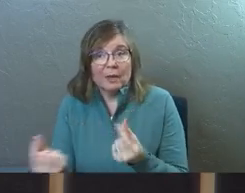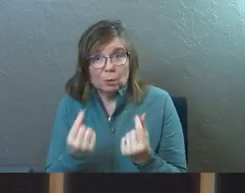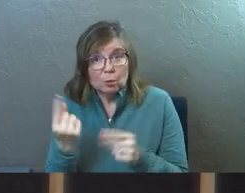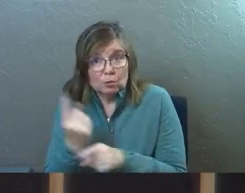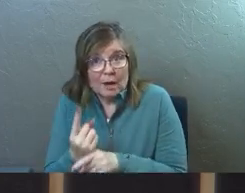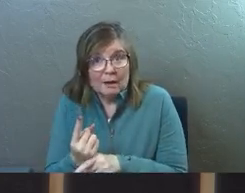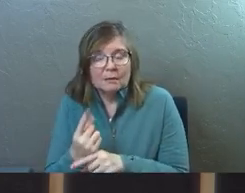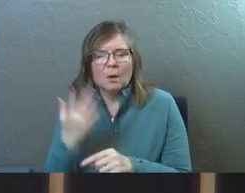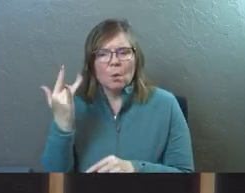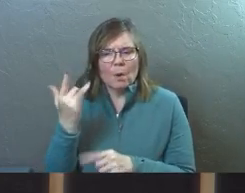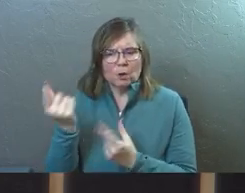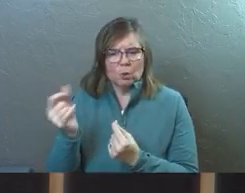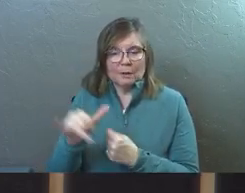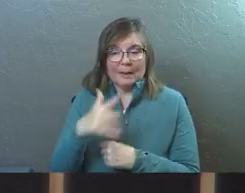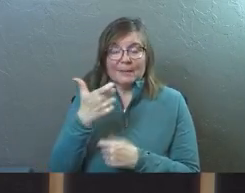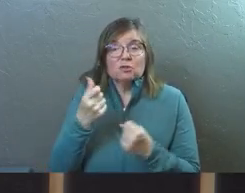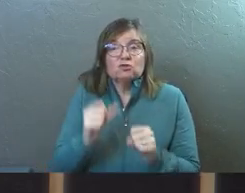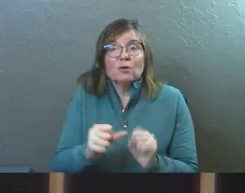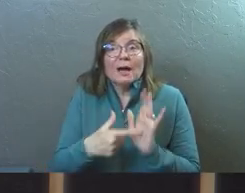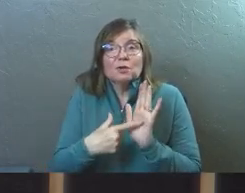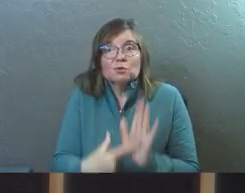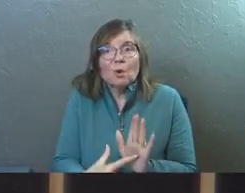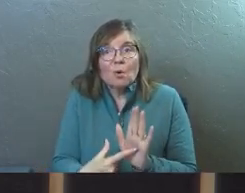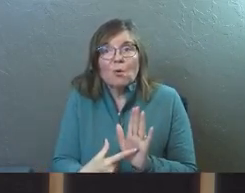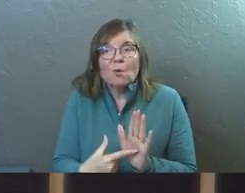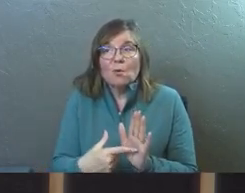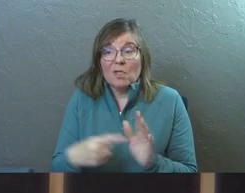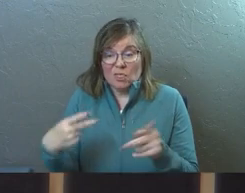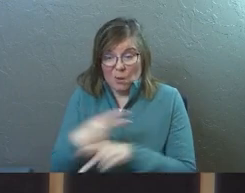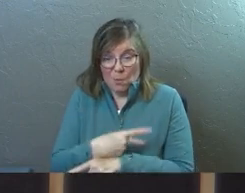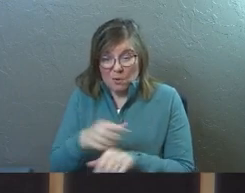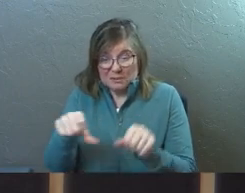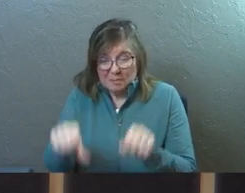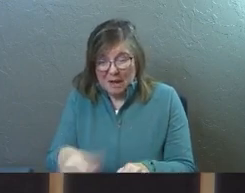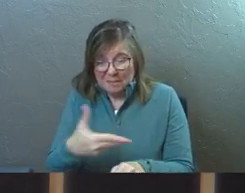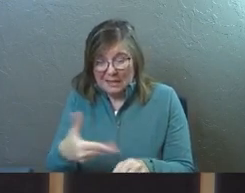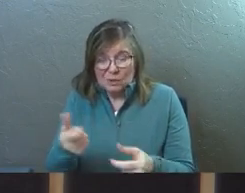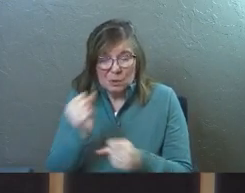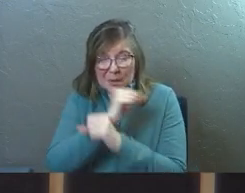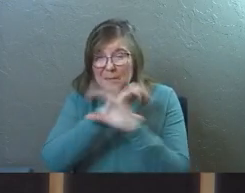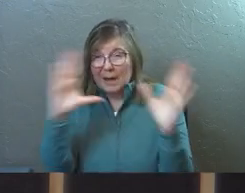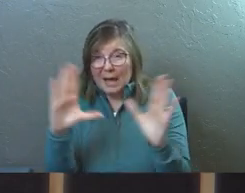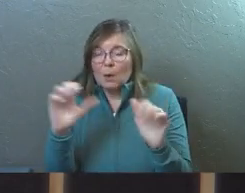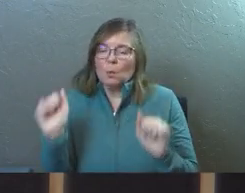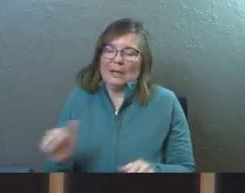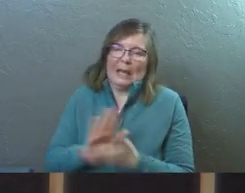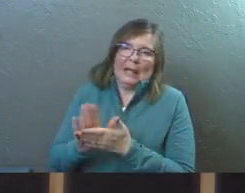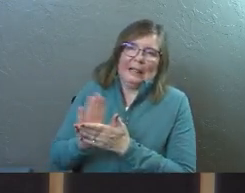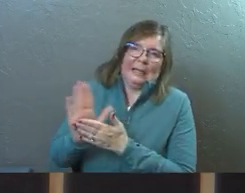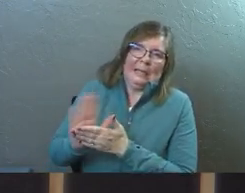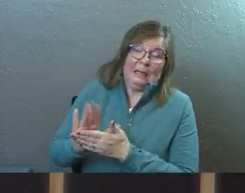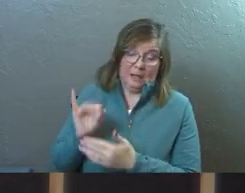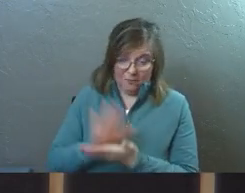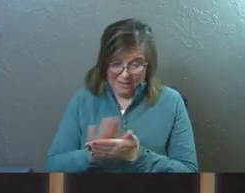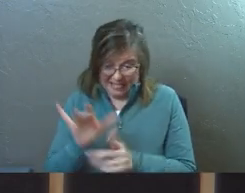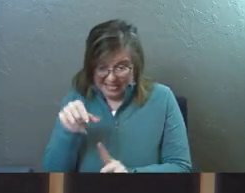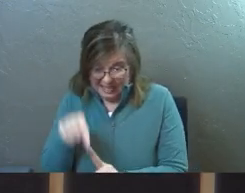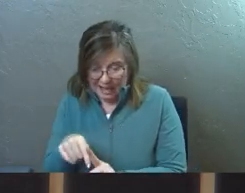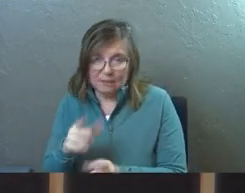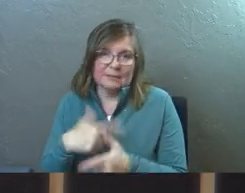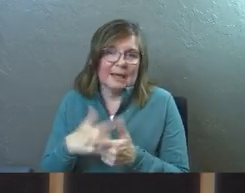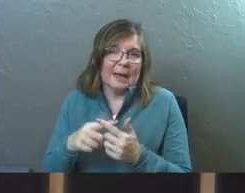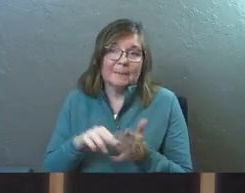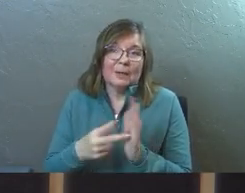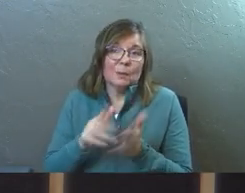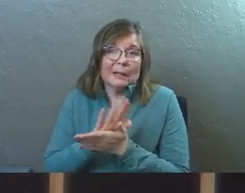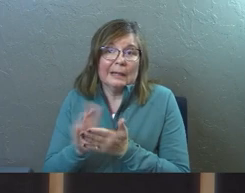they do, right? And why do they do that? They're trying to say, the worst possible thing you can imagine, we can clean that. And if we can clean that, then we